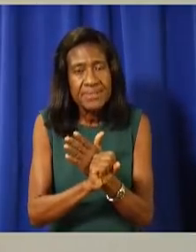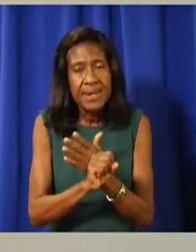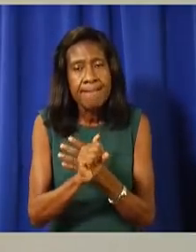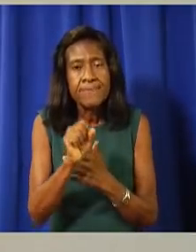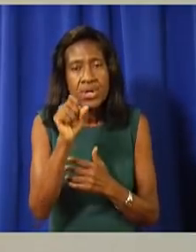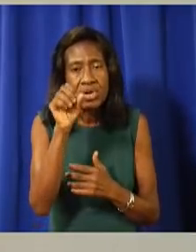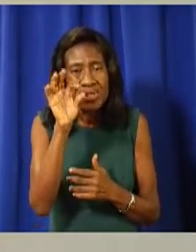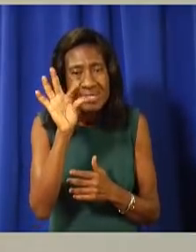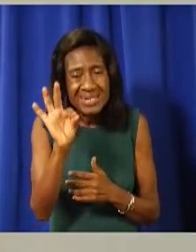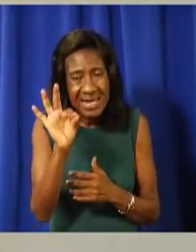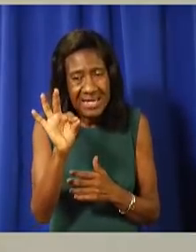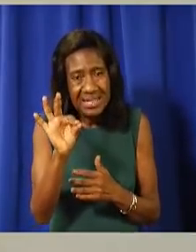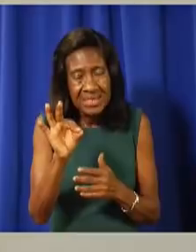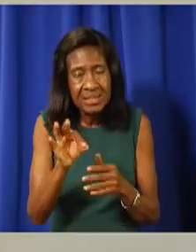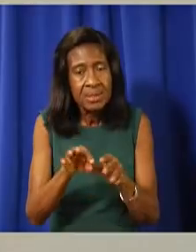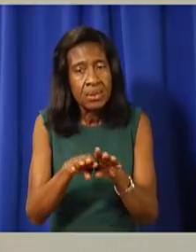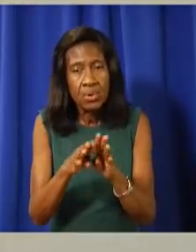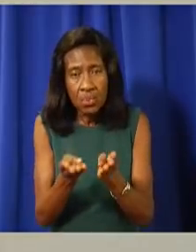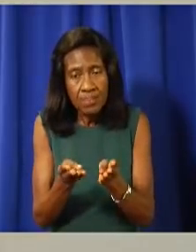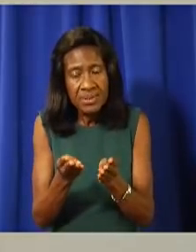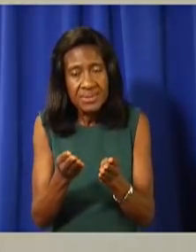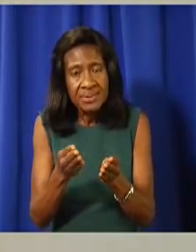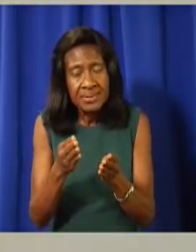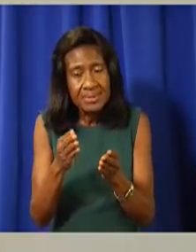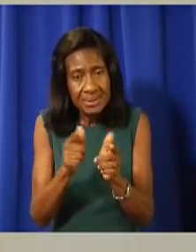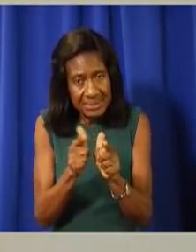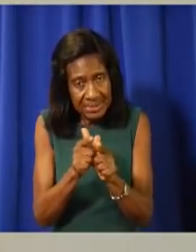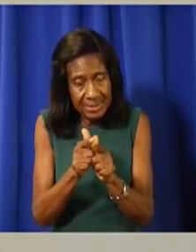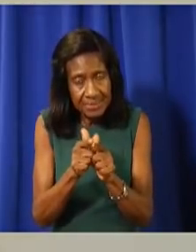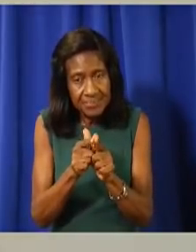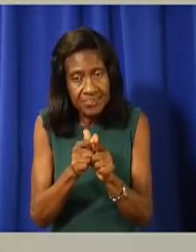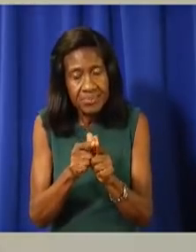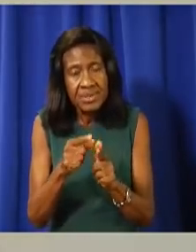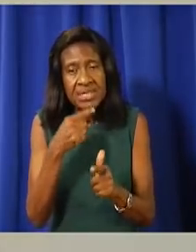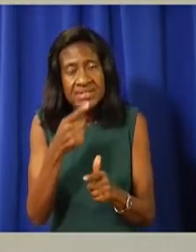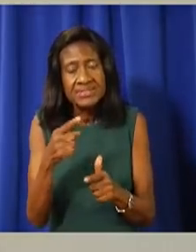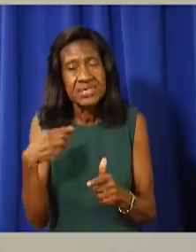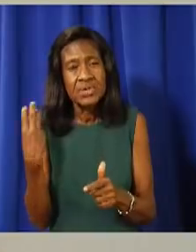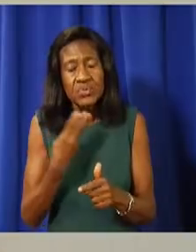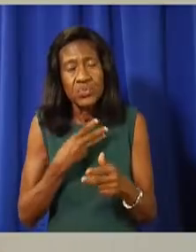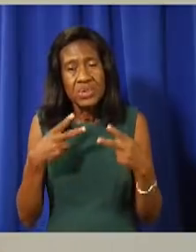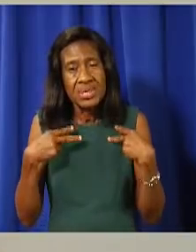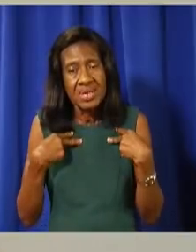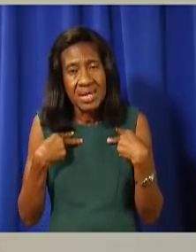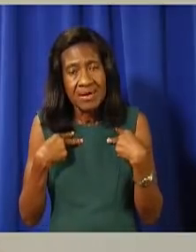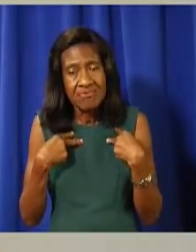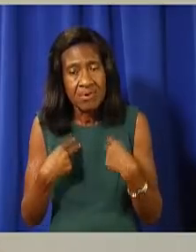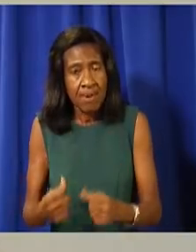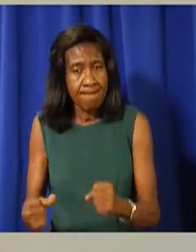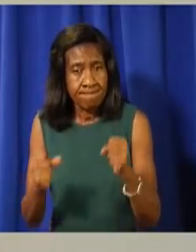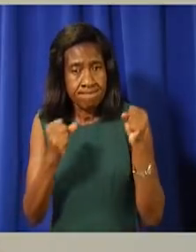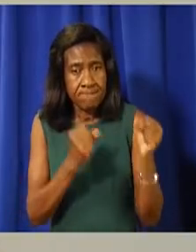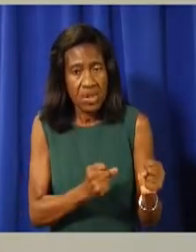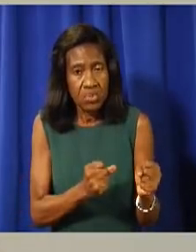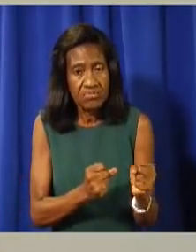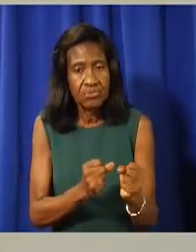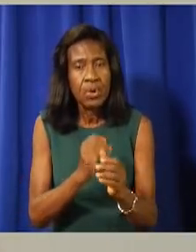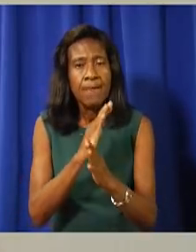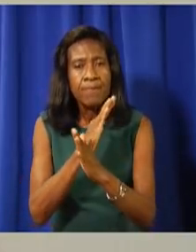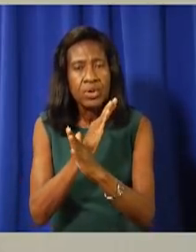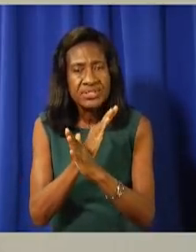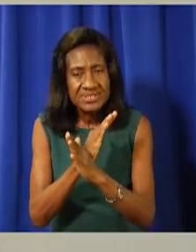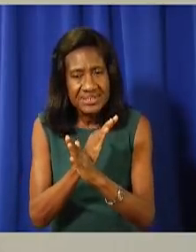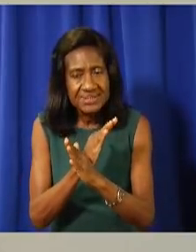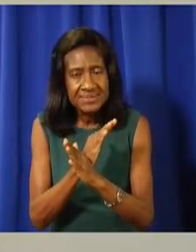remind everyone that we have a powerful protective shield in our arsenal. Each of